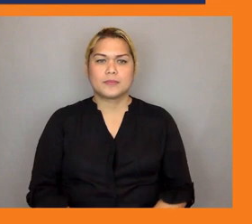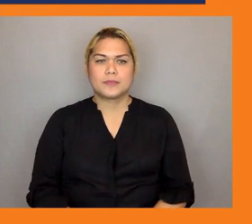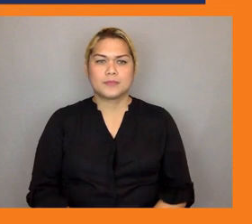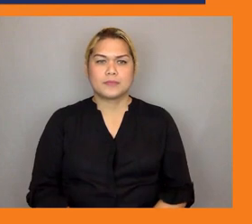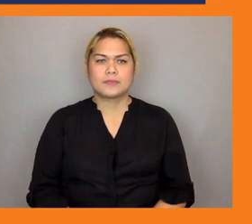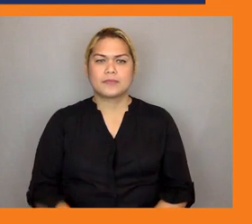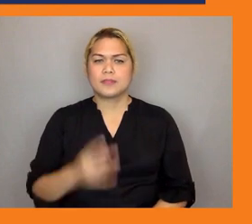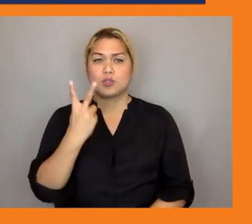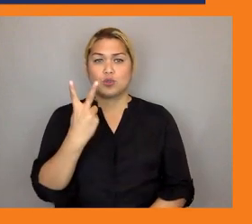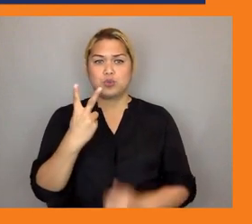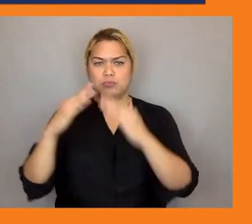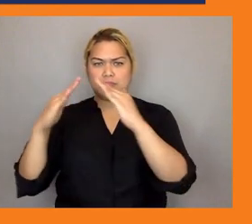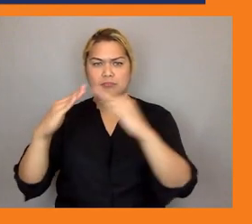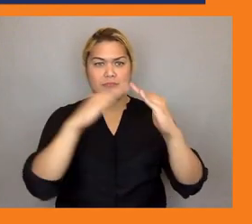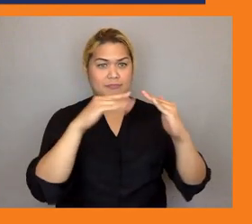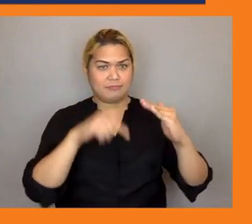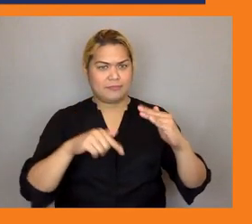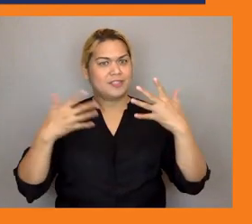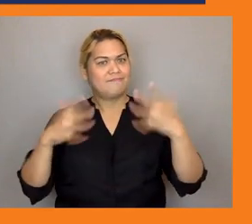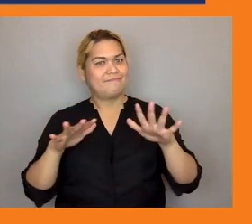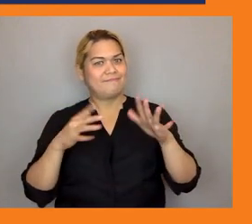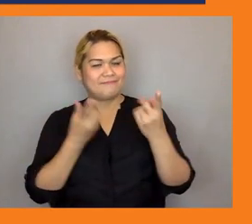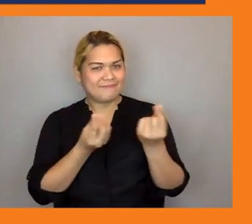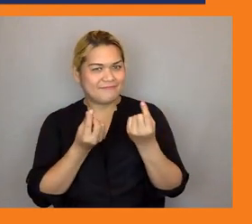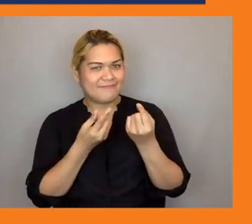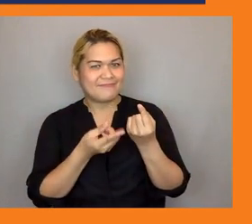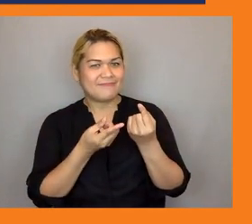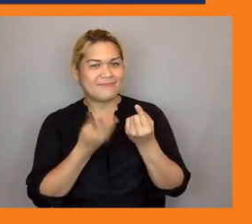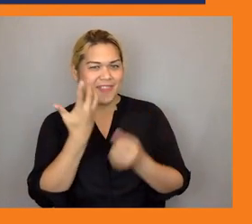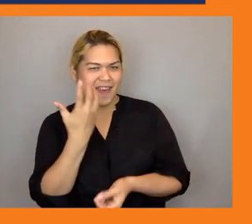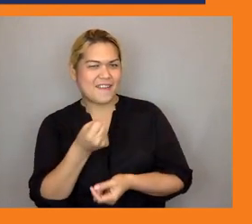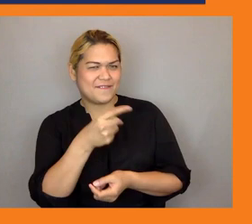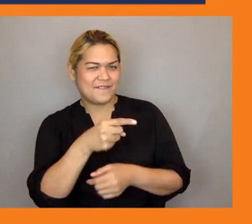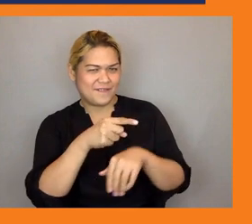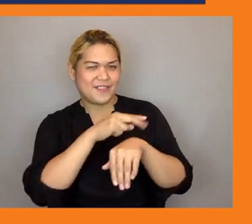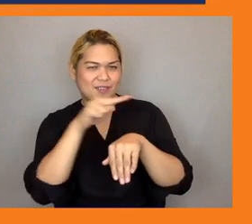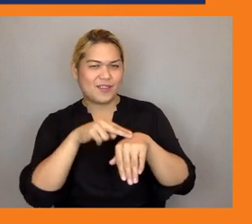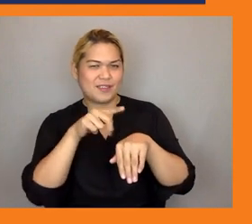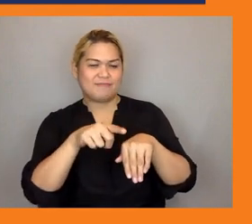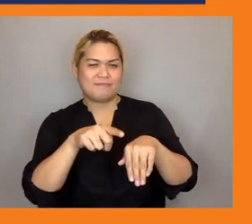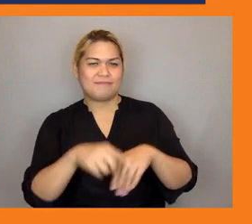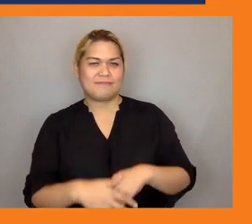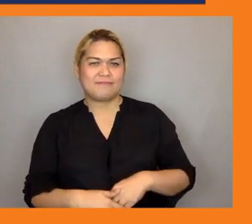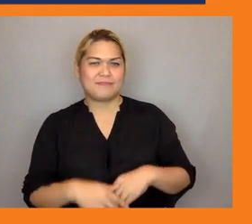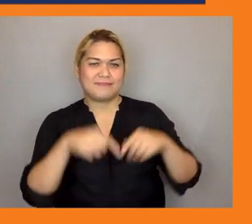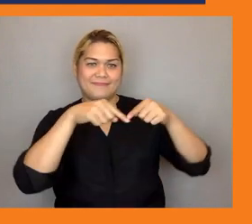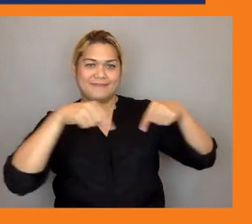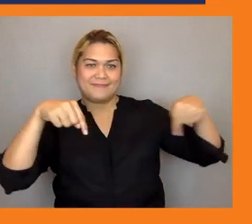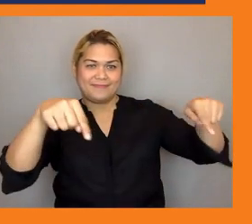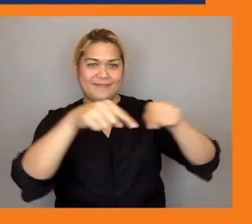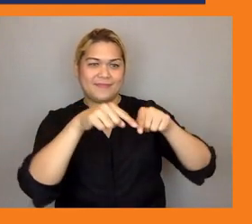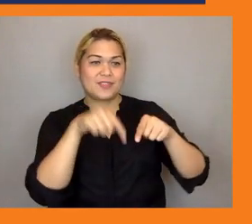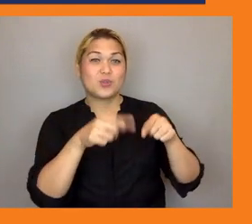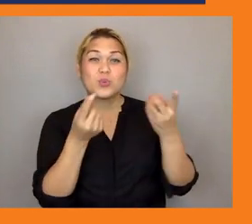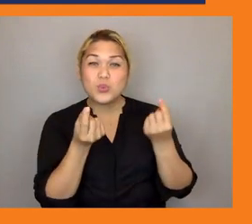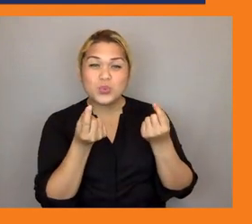to ministry of education and at the national level so they will uh they will they will deliver this to all schools in timor